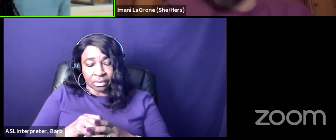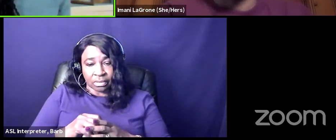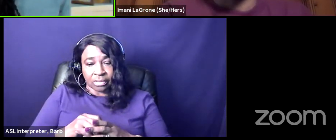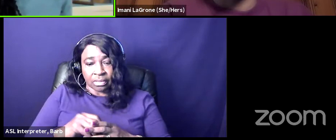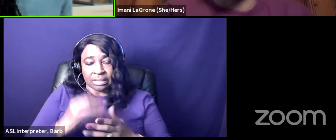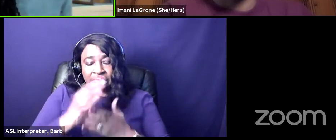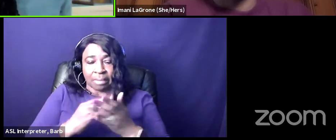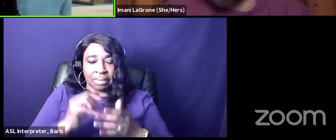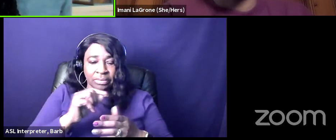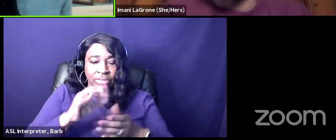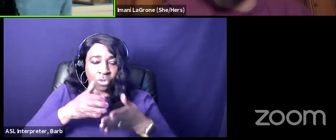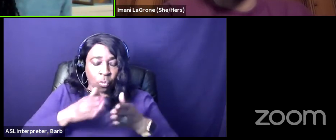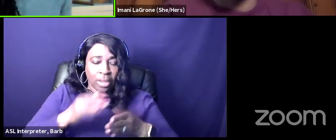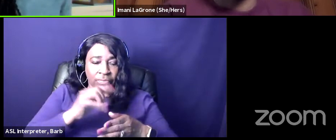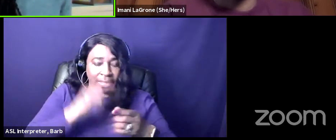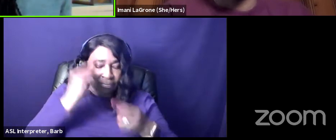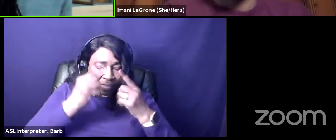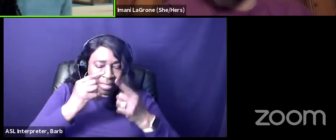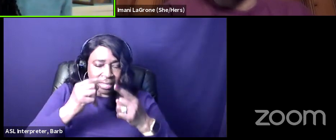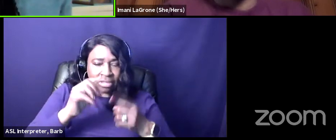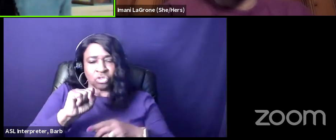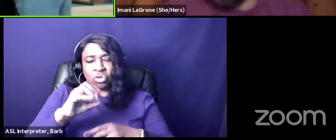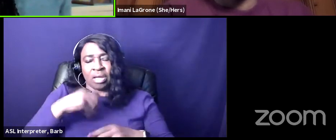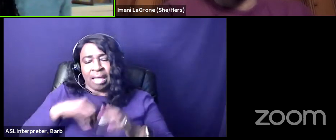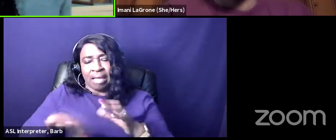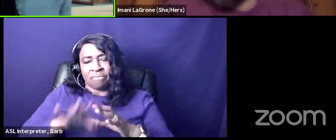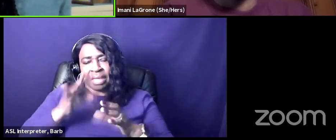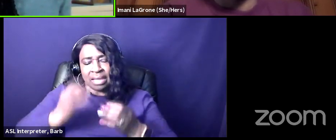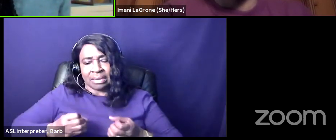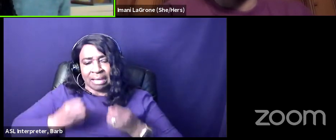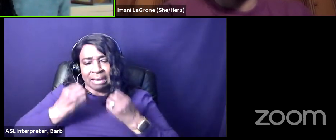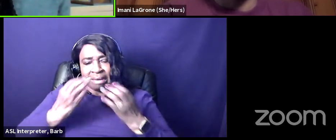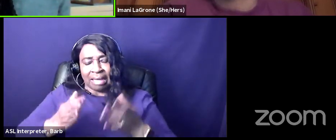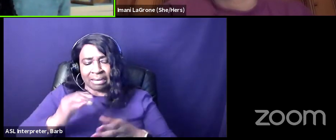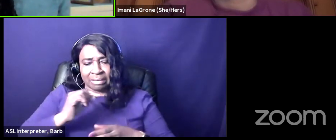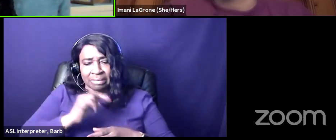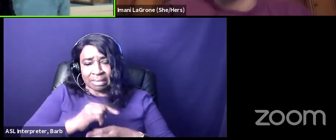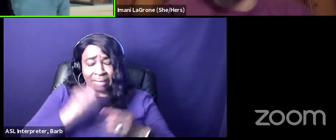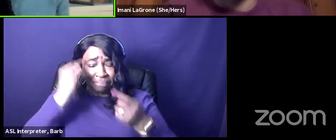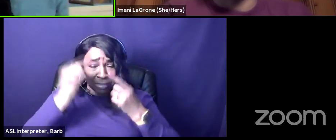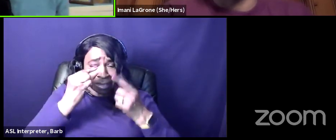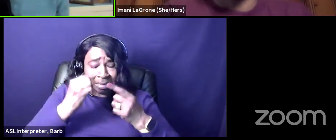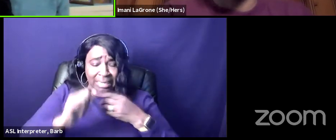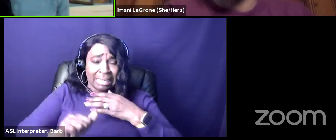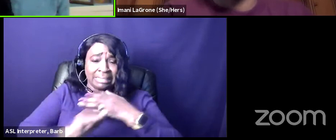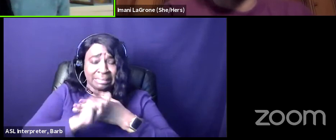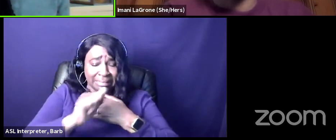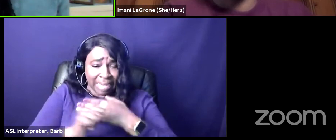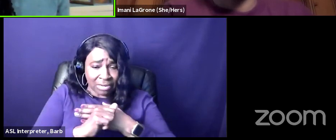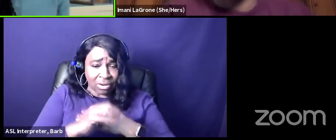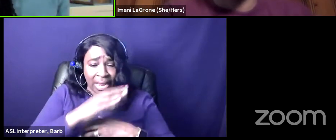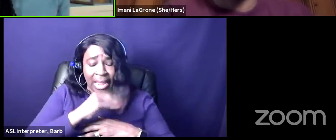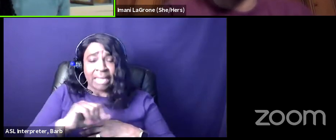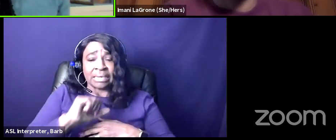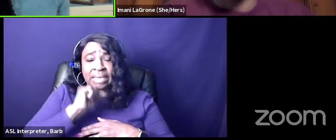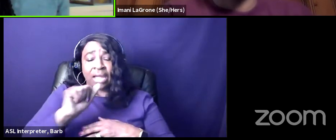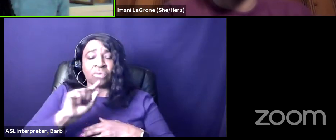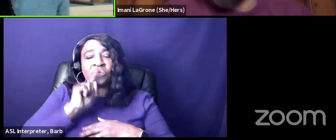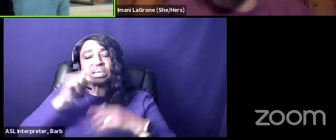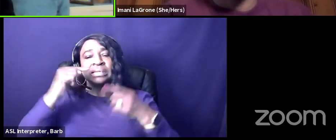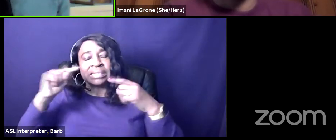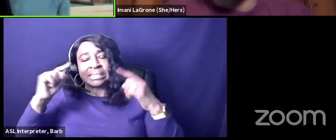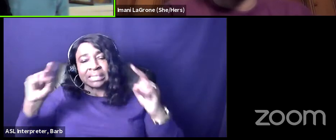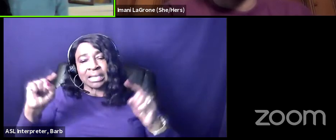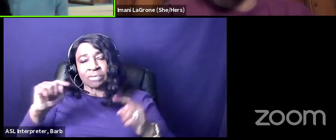issues uh and so i find a lot of their rhetoric very dangerous and counterproductive to a lot of the